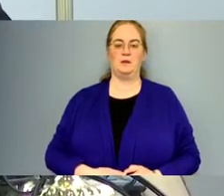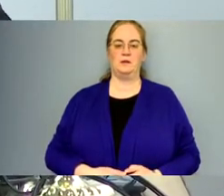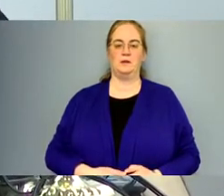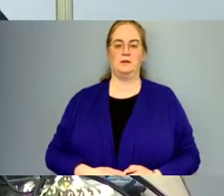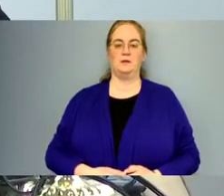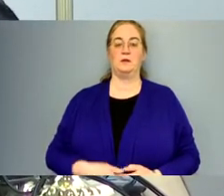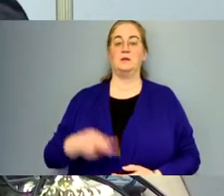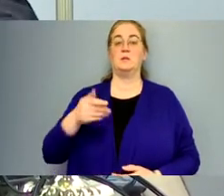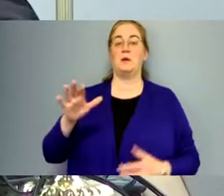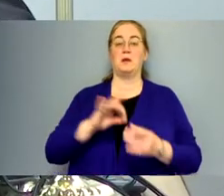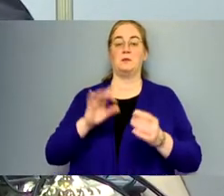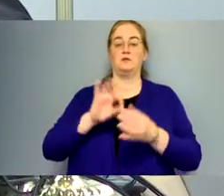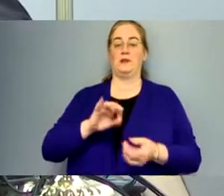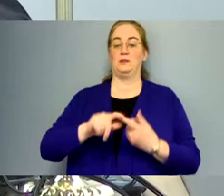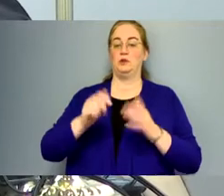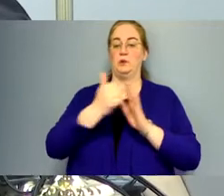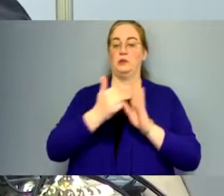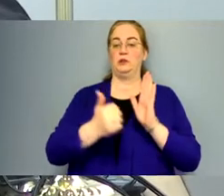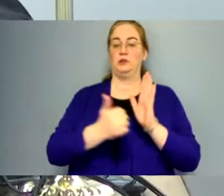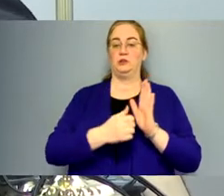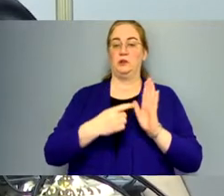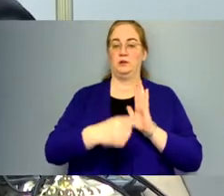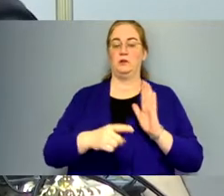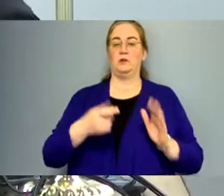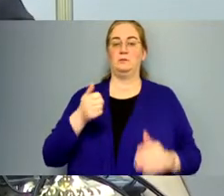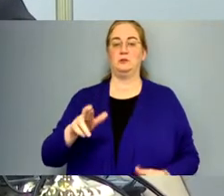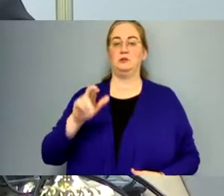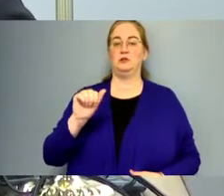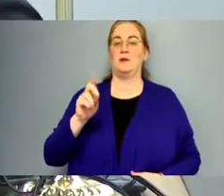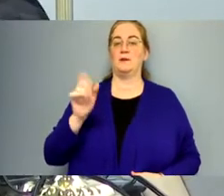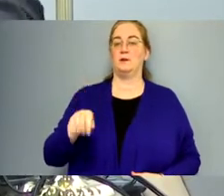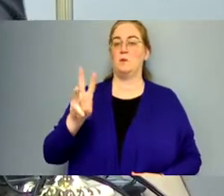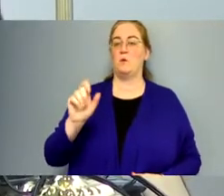So public comments on agenda items. We have Mr. Andy Warren.